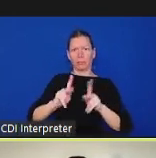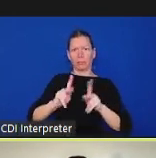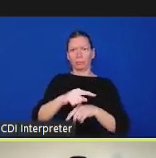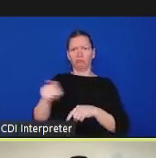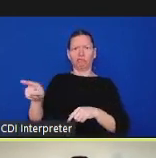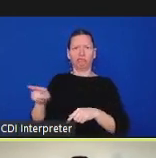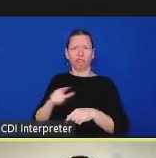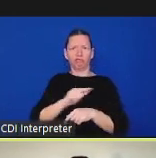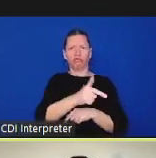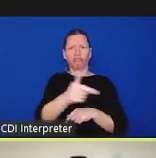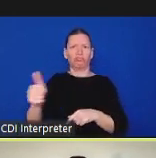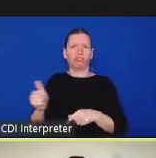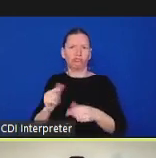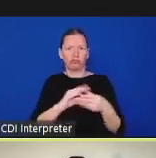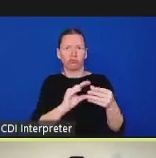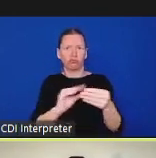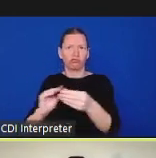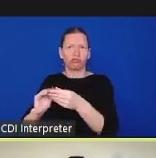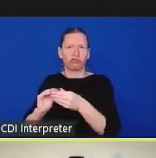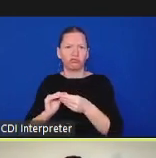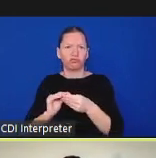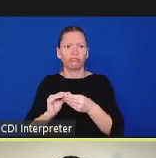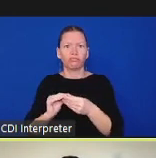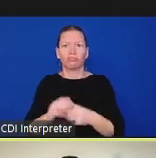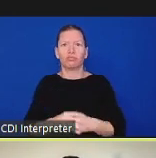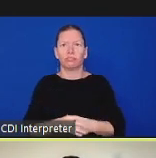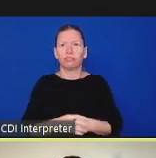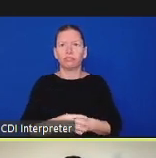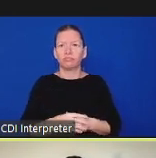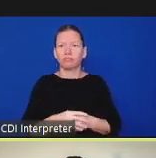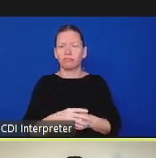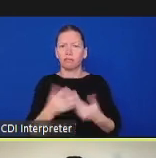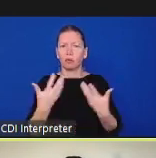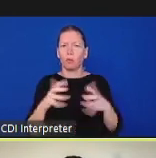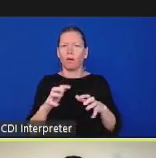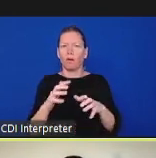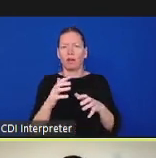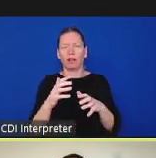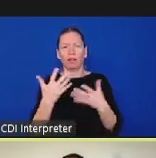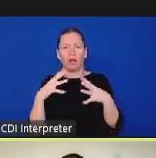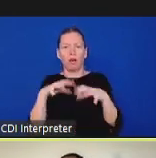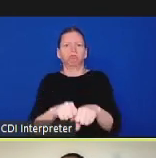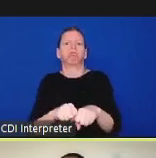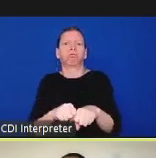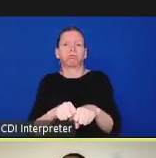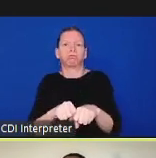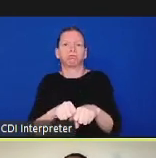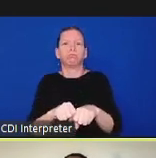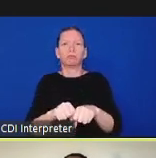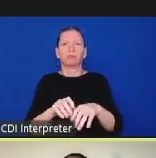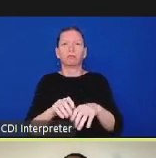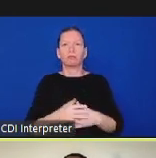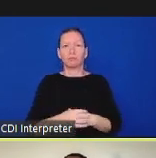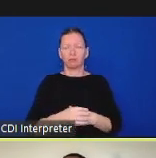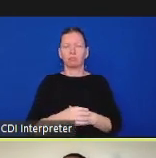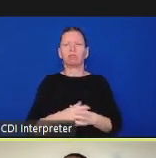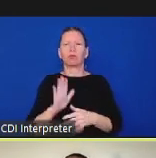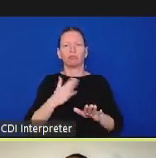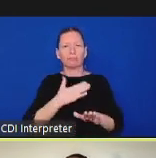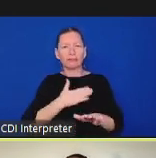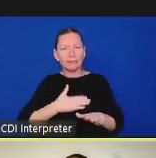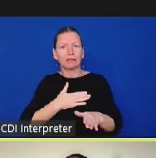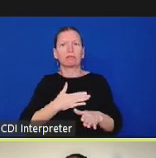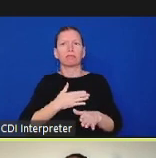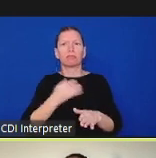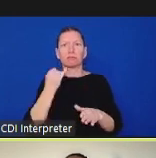and make sure that others have a chance to speak and i may in facilitating even you know skip around a little bit just to ensure that people that